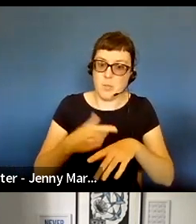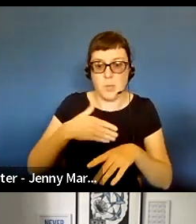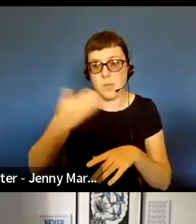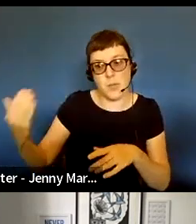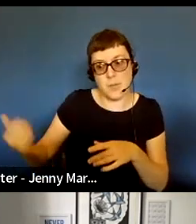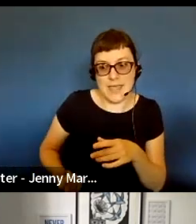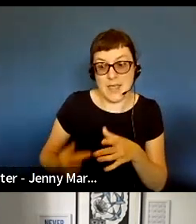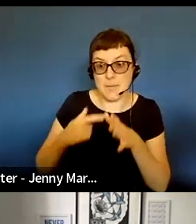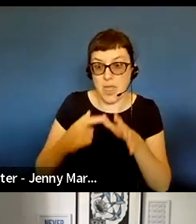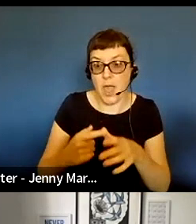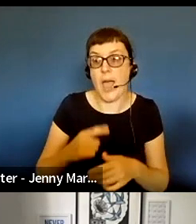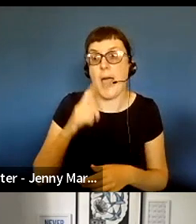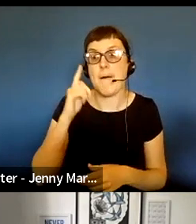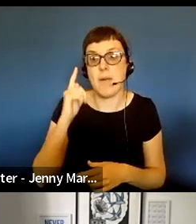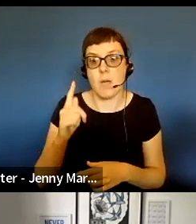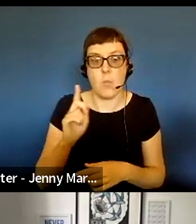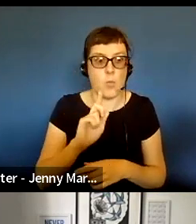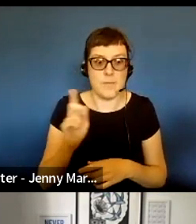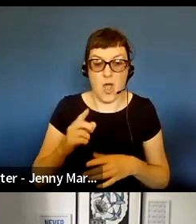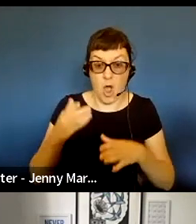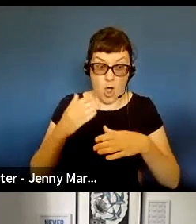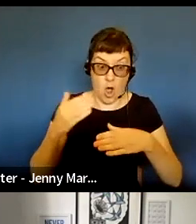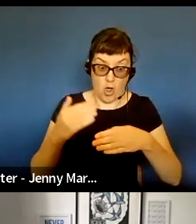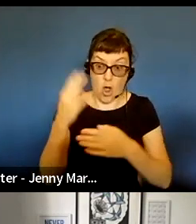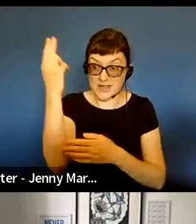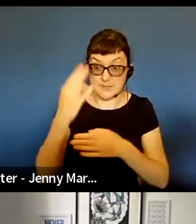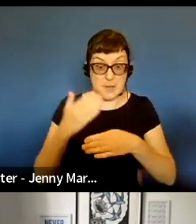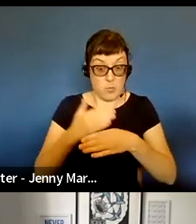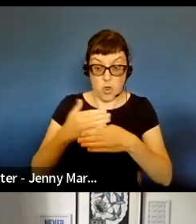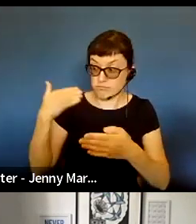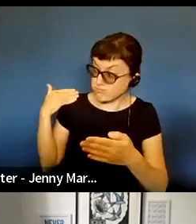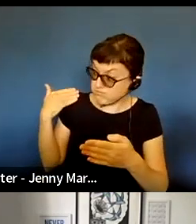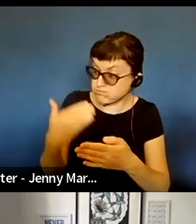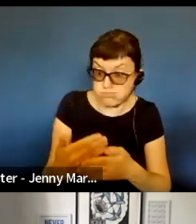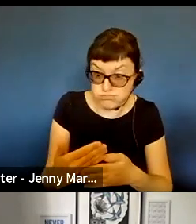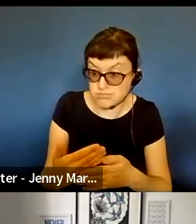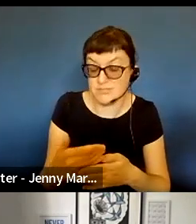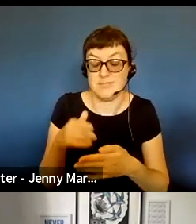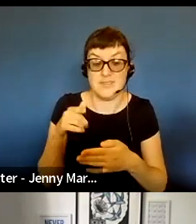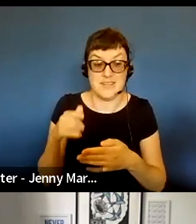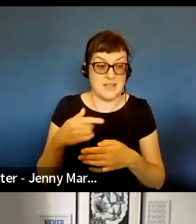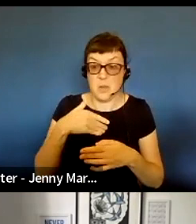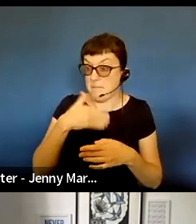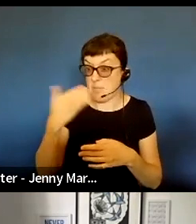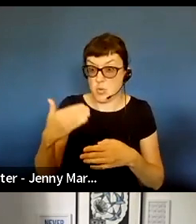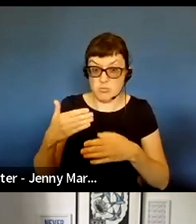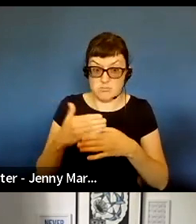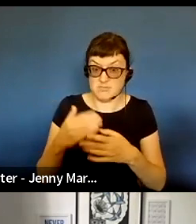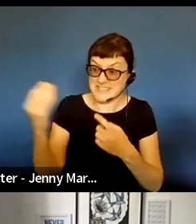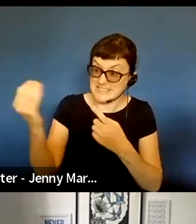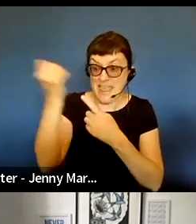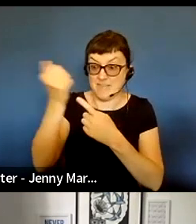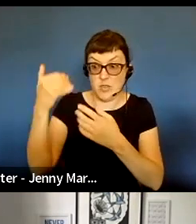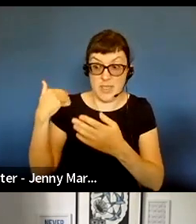the forever emerging artists that have so far not managed to secure funding the ones that did not manage to build a track record to be